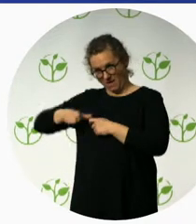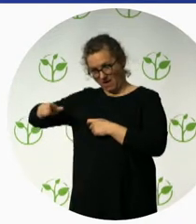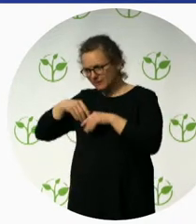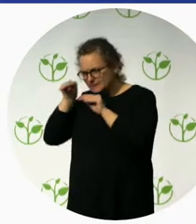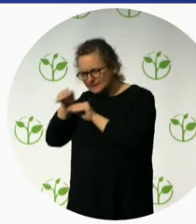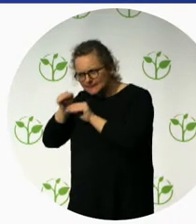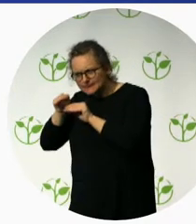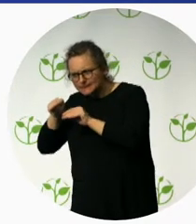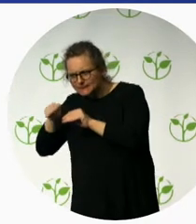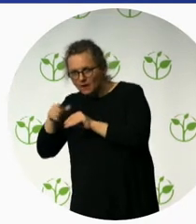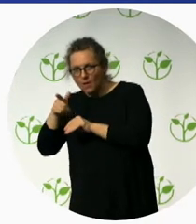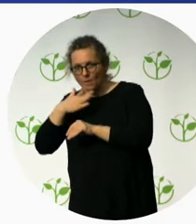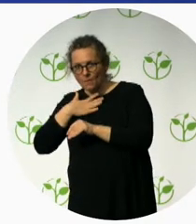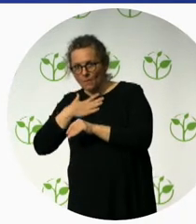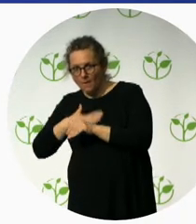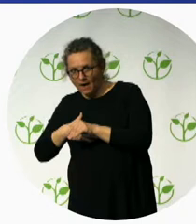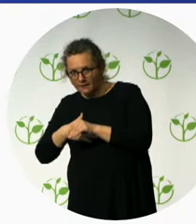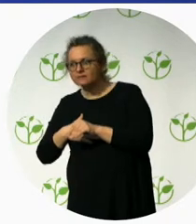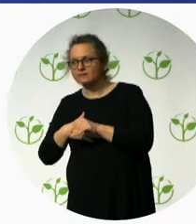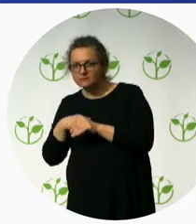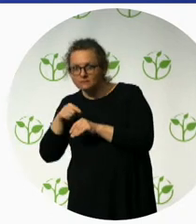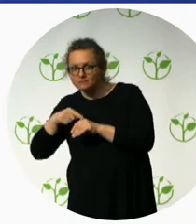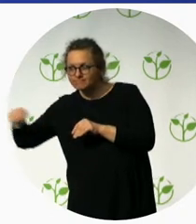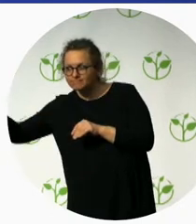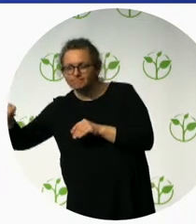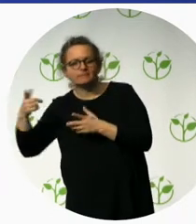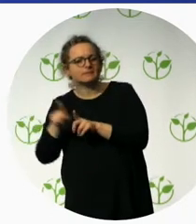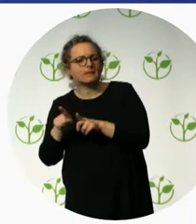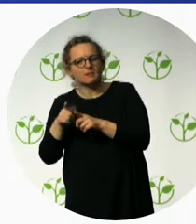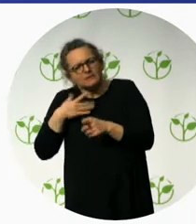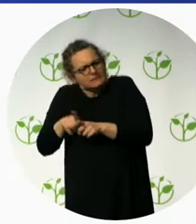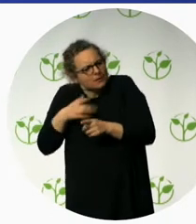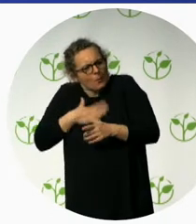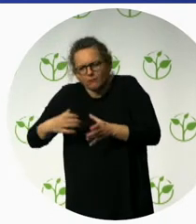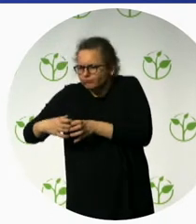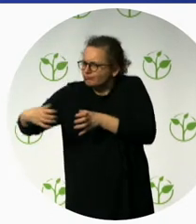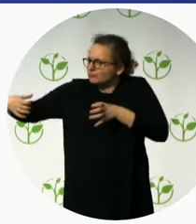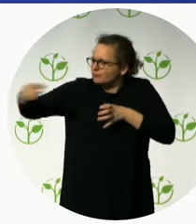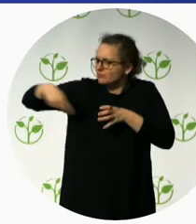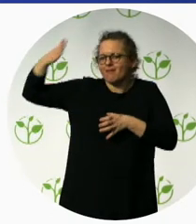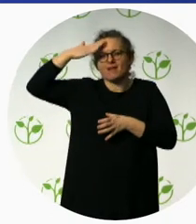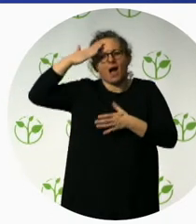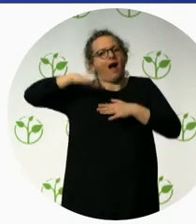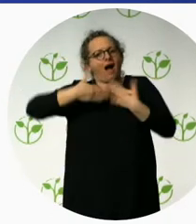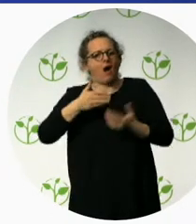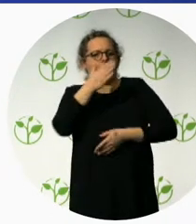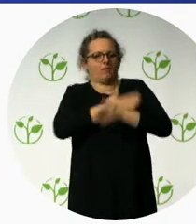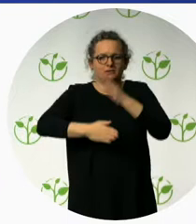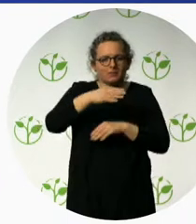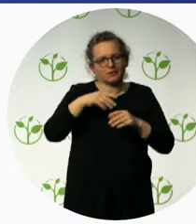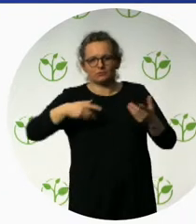market, basically. So, what do we offer our clients? So, it's authentic, hands-on, fun,